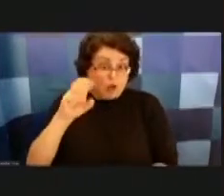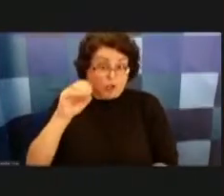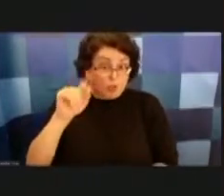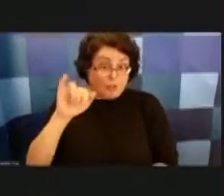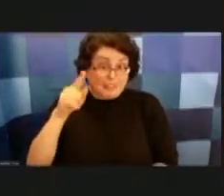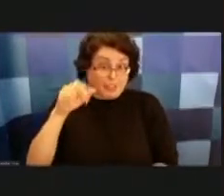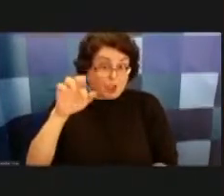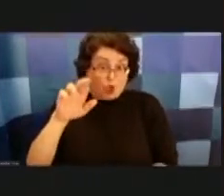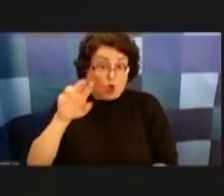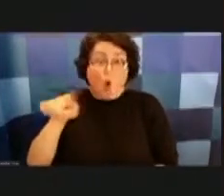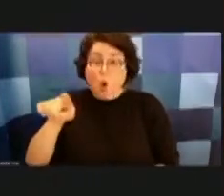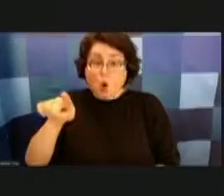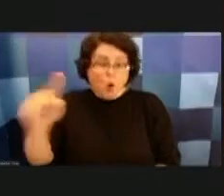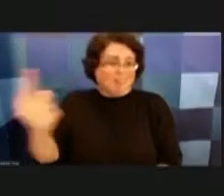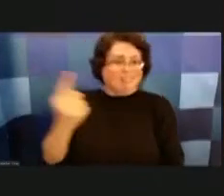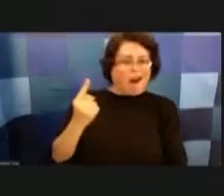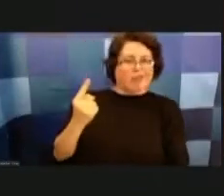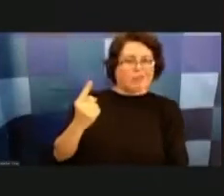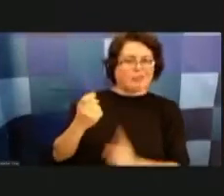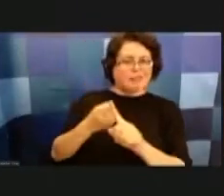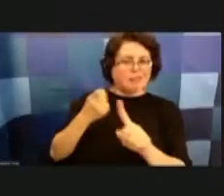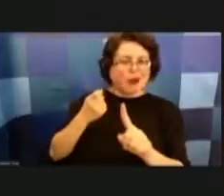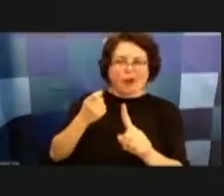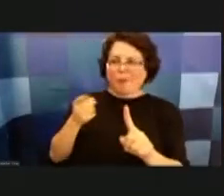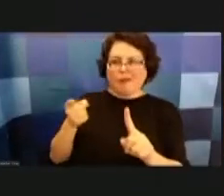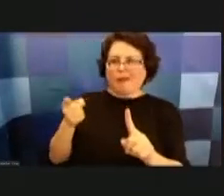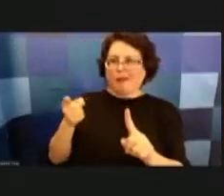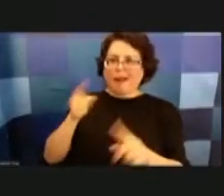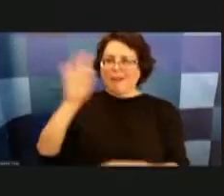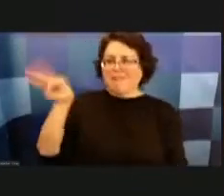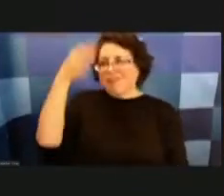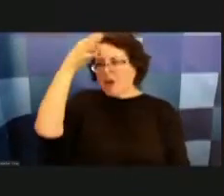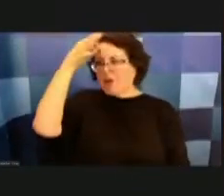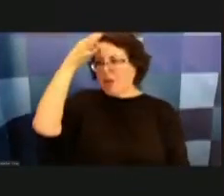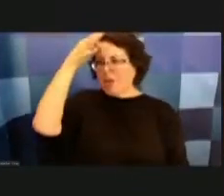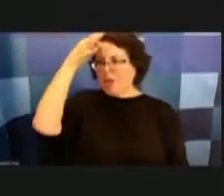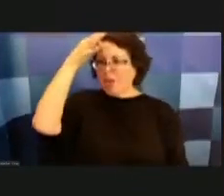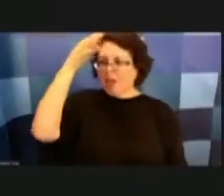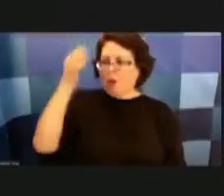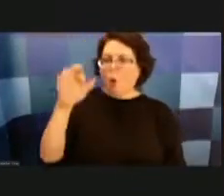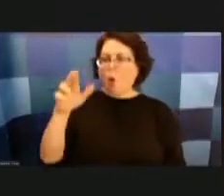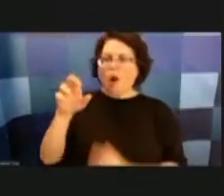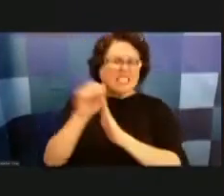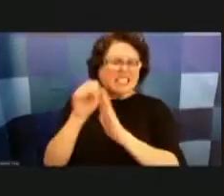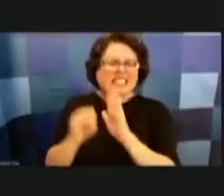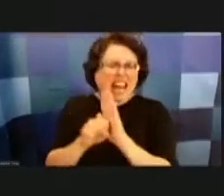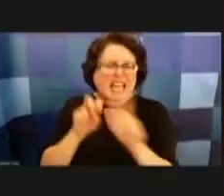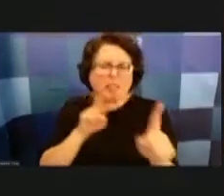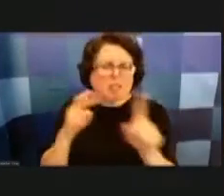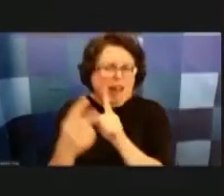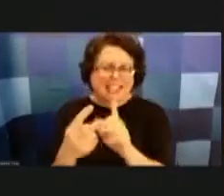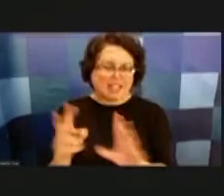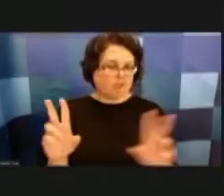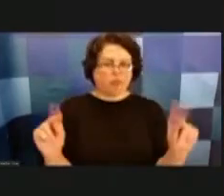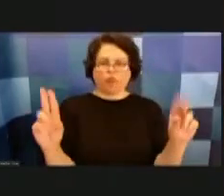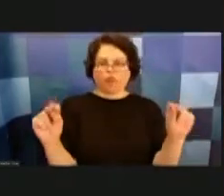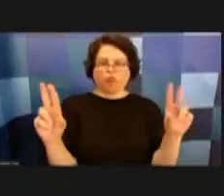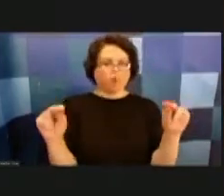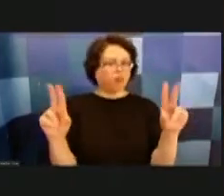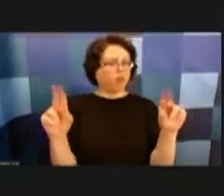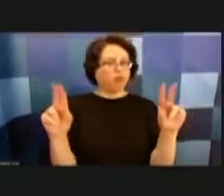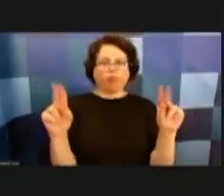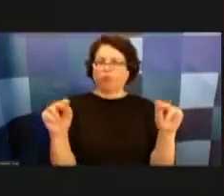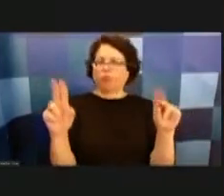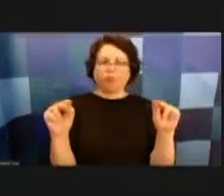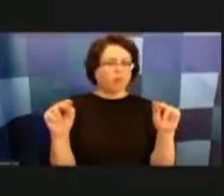comes from you know a federal or or state perspective i i will not um we're at such a